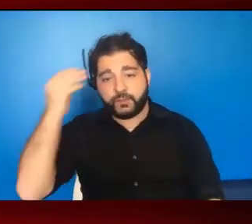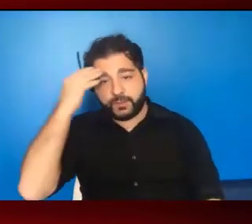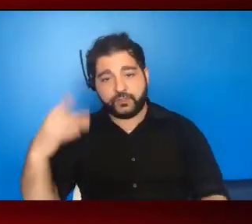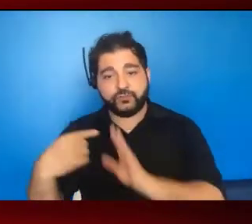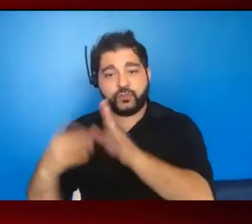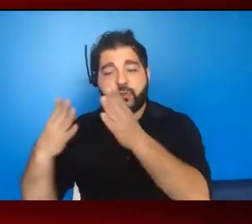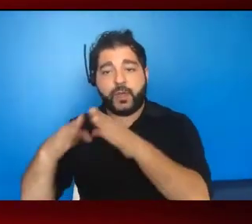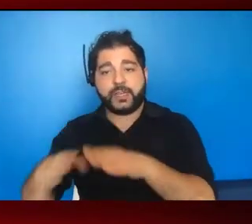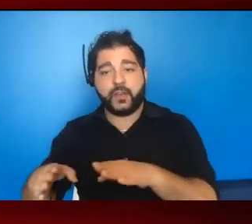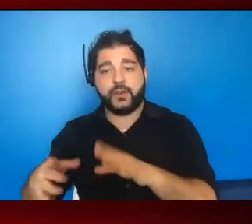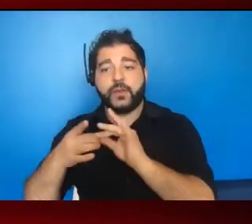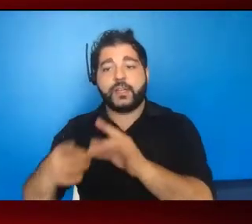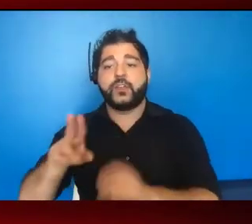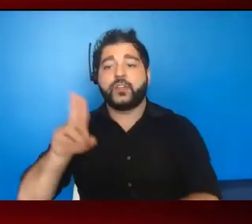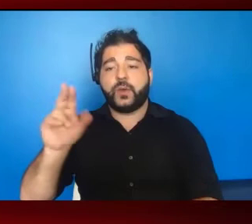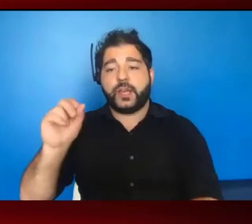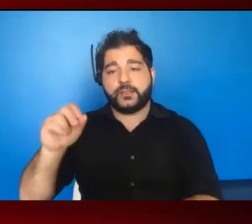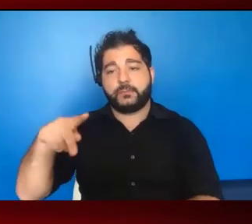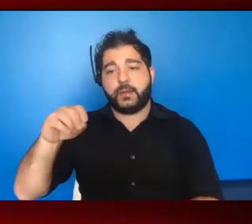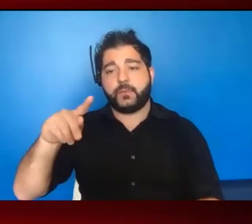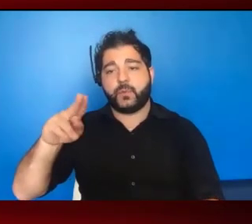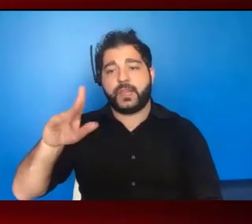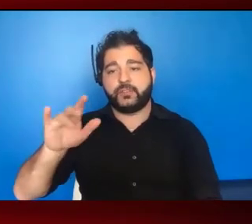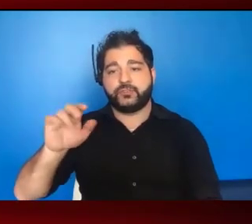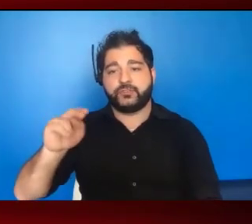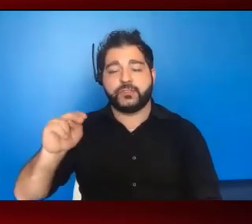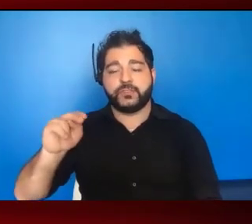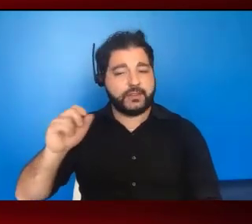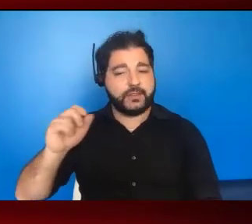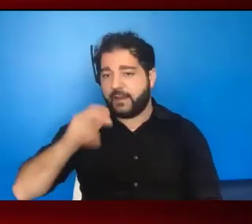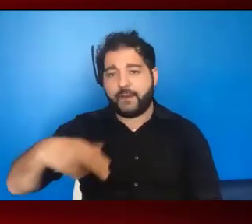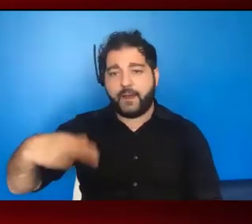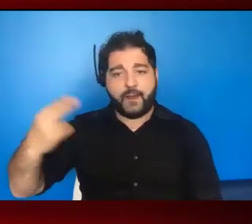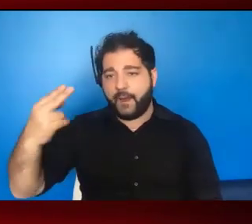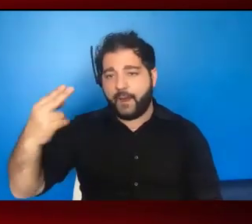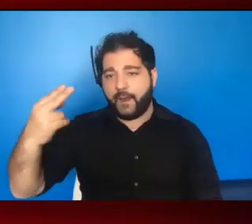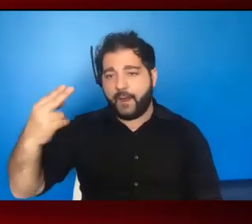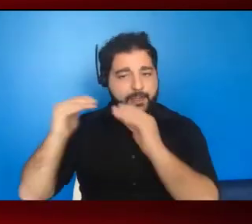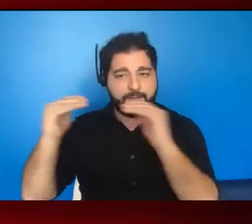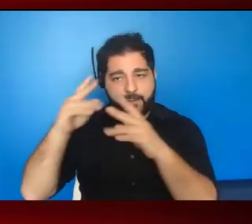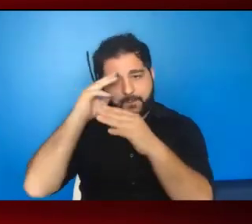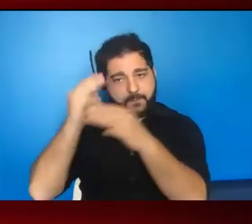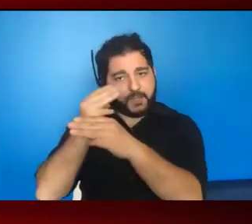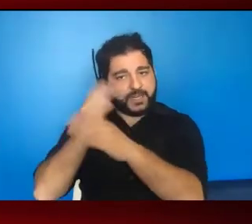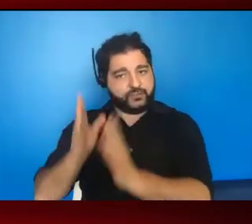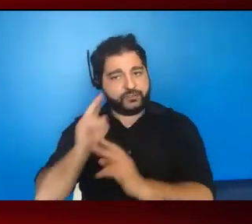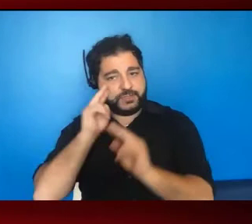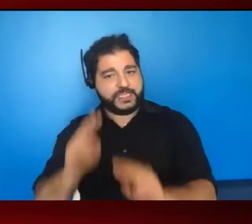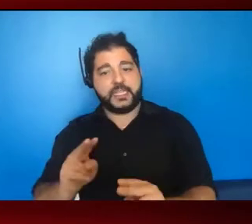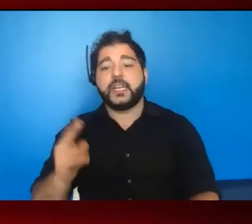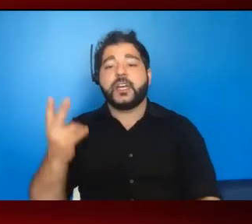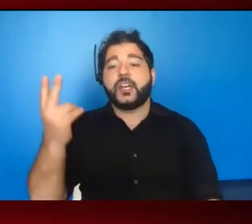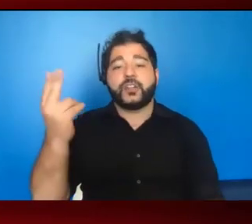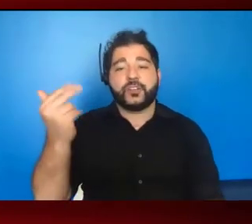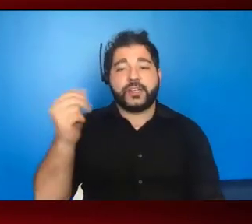breakdown of the U.S. population. So it does not take a high-level mathematician to see that 13 does not